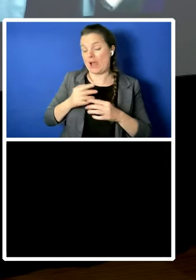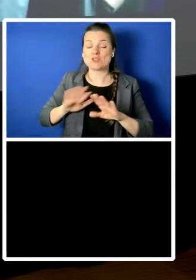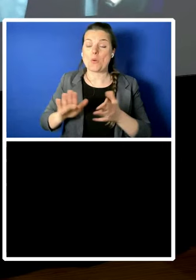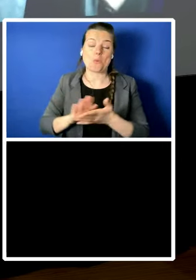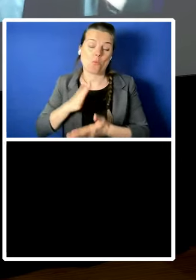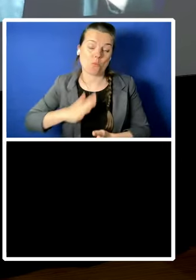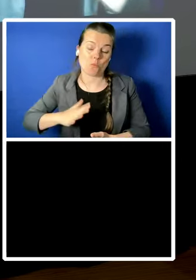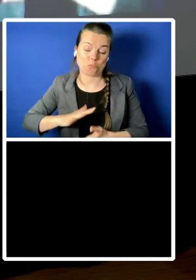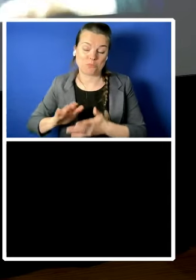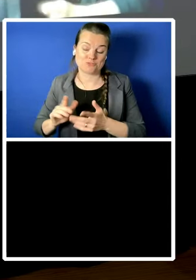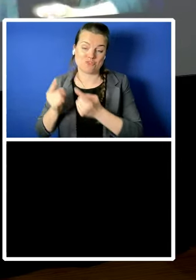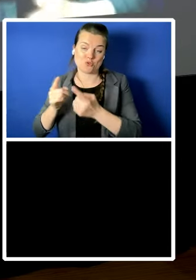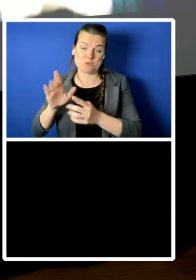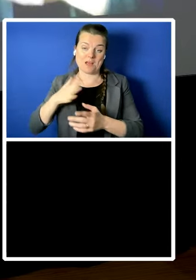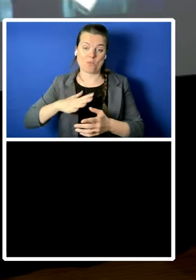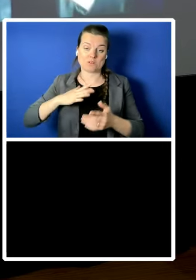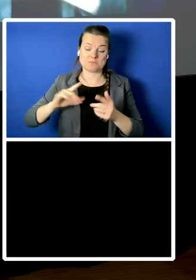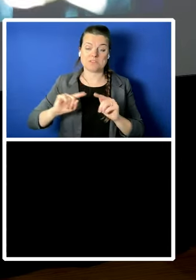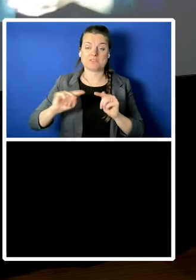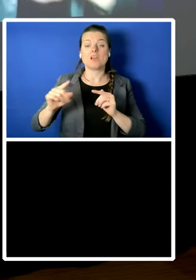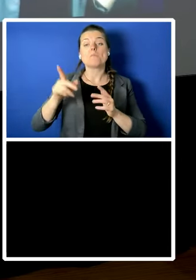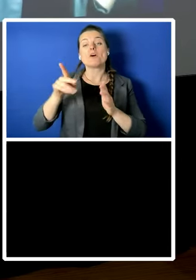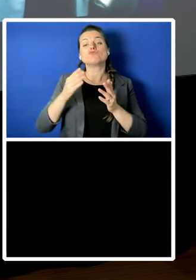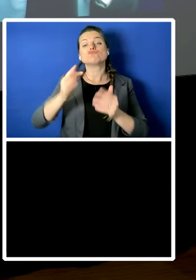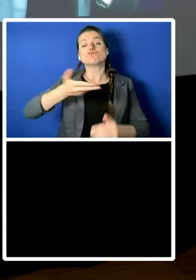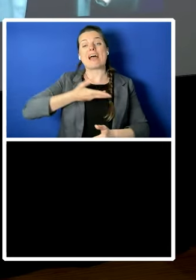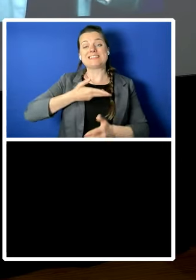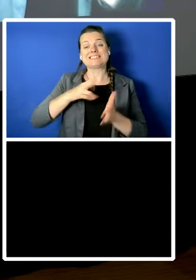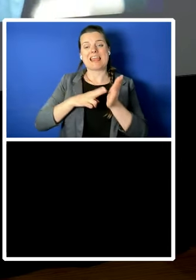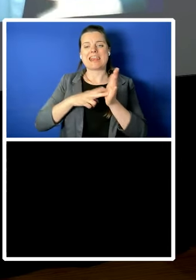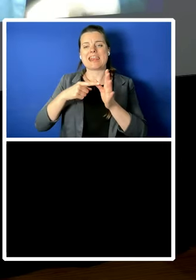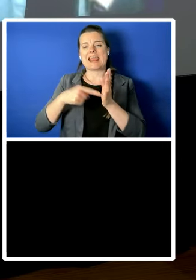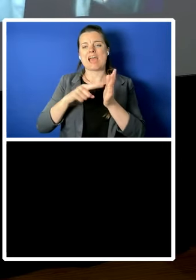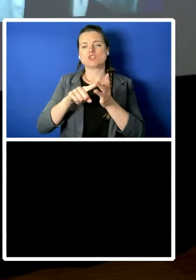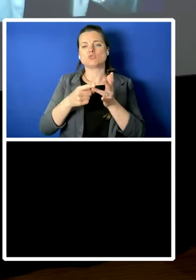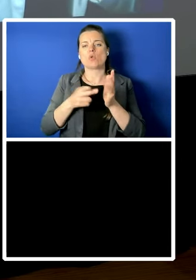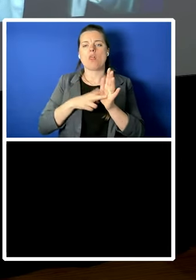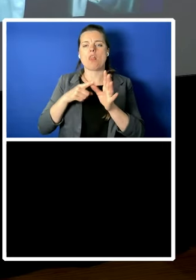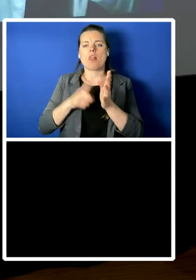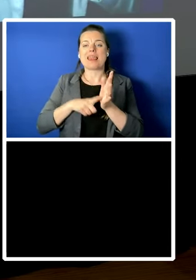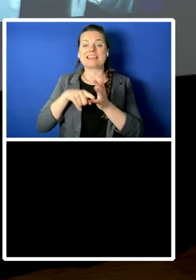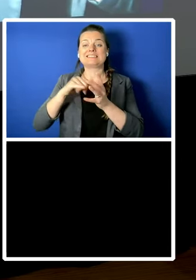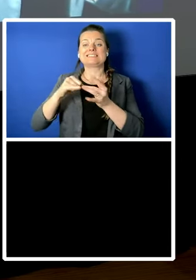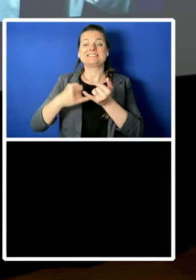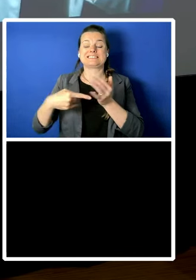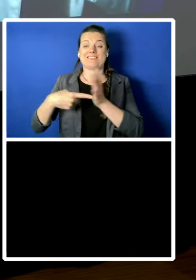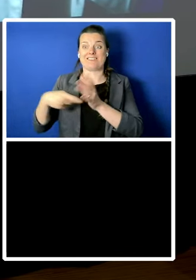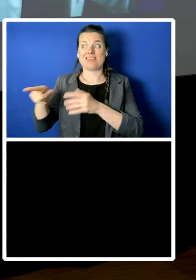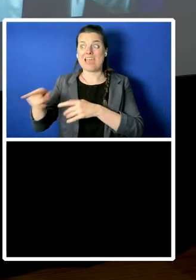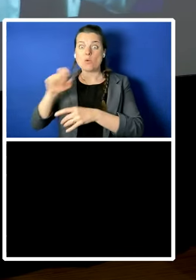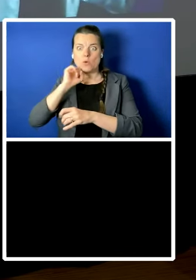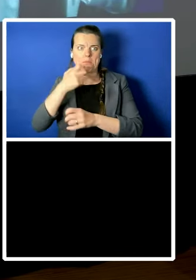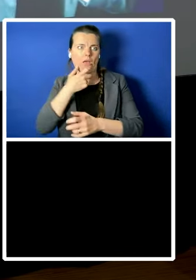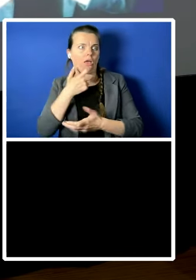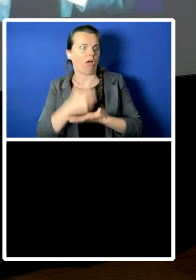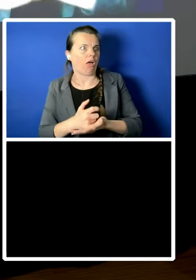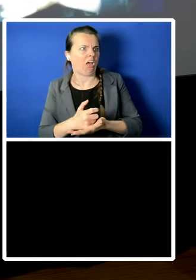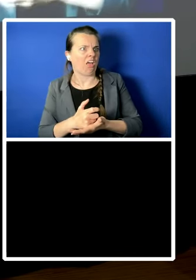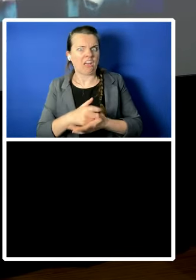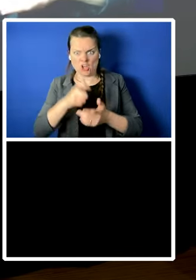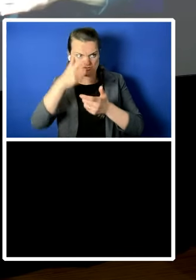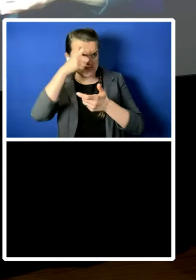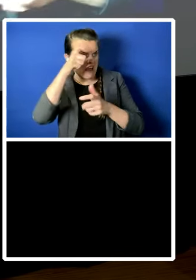debate i think some of the rights nationalists would be horrified at residents voting and some of those people were very horrified when um when